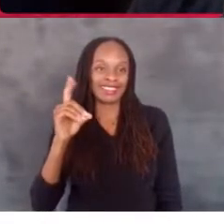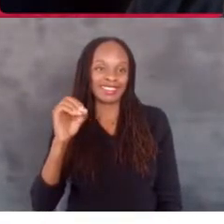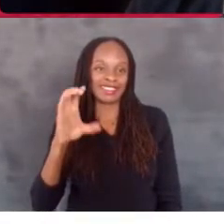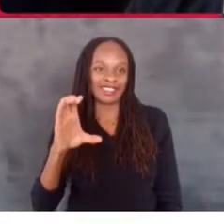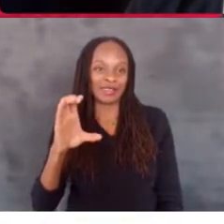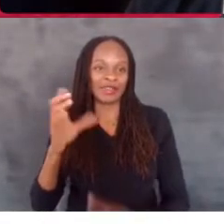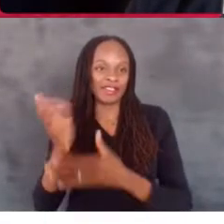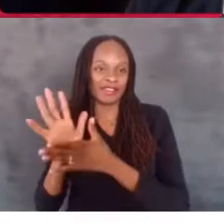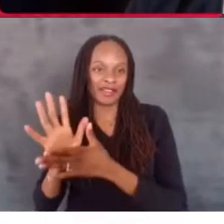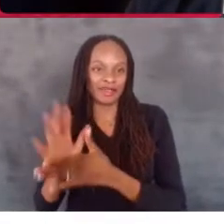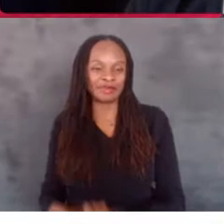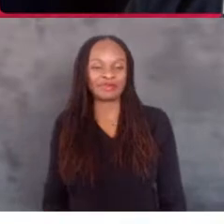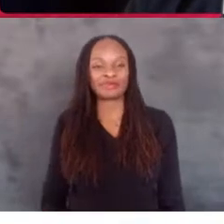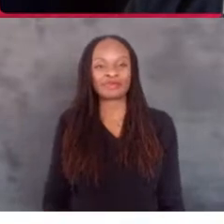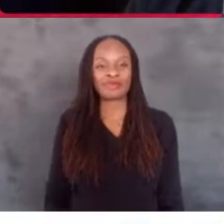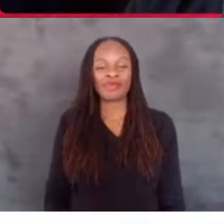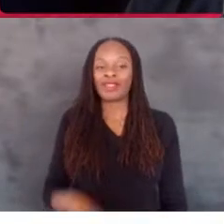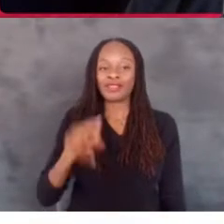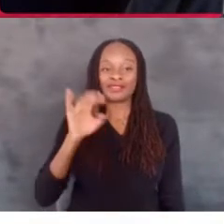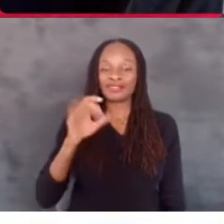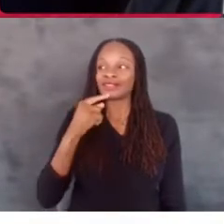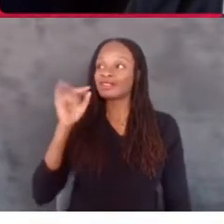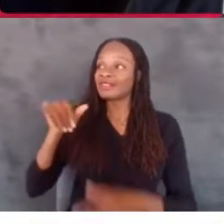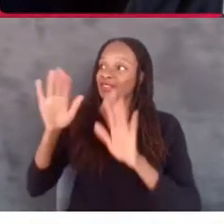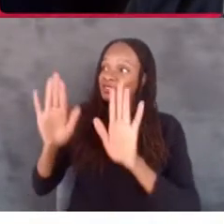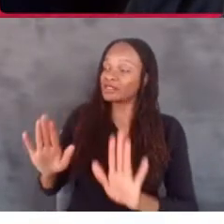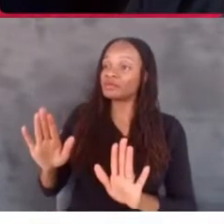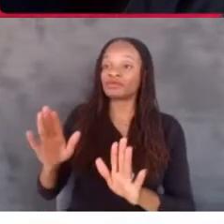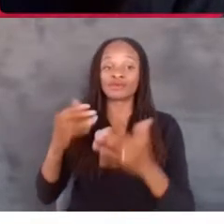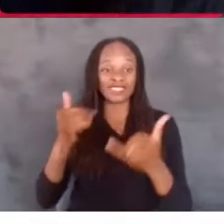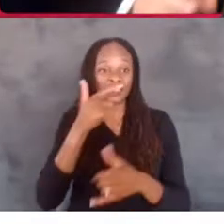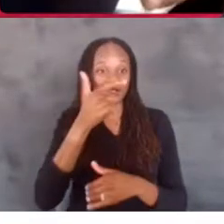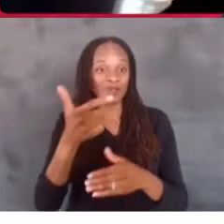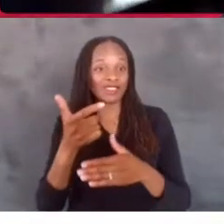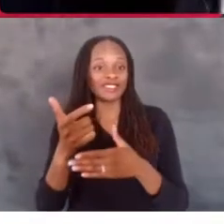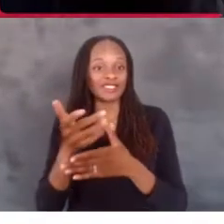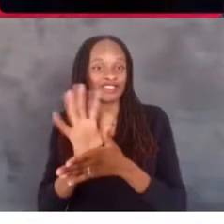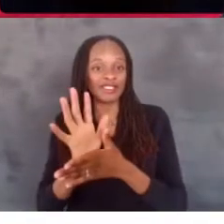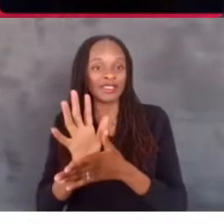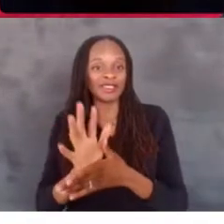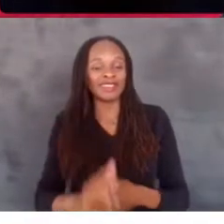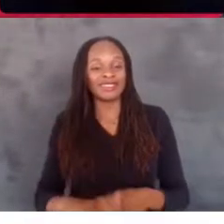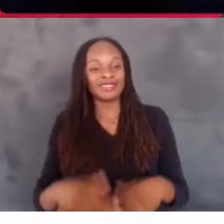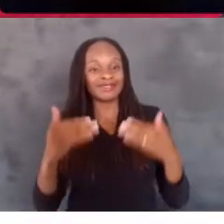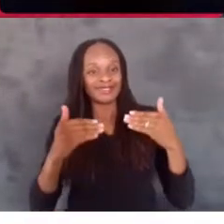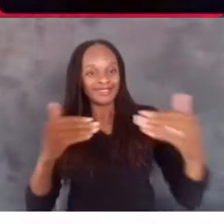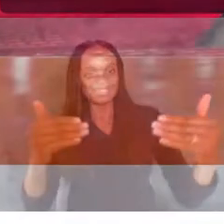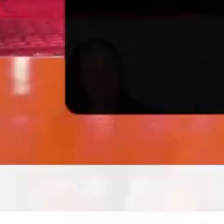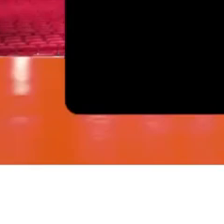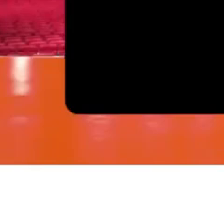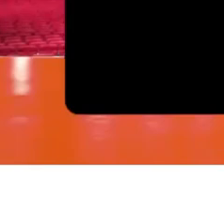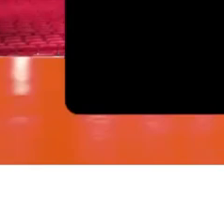So without further ado, let's take a look at that film. It's truly amazing. The Fish Don't Care When It Rains.